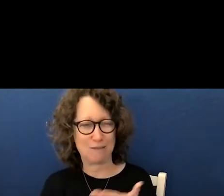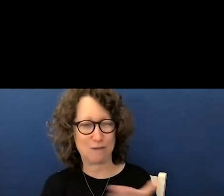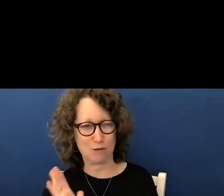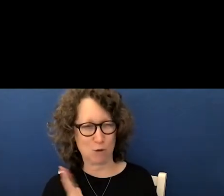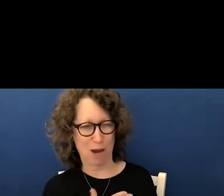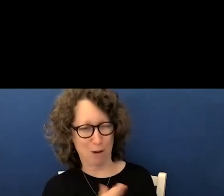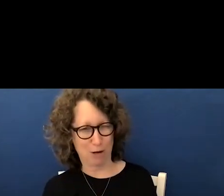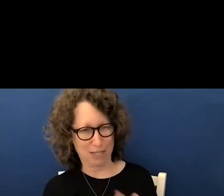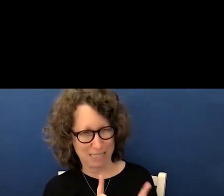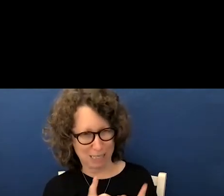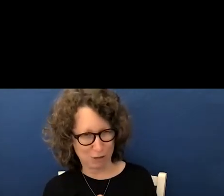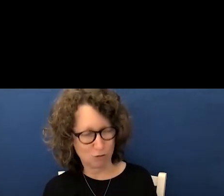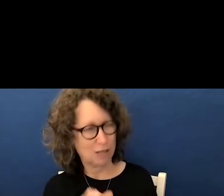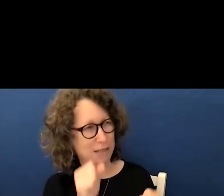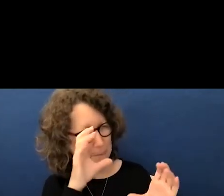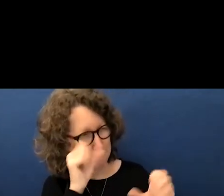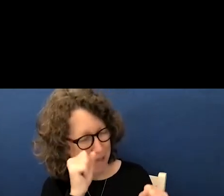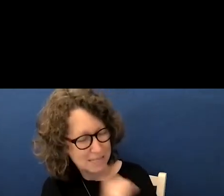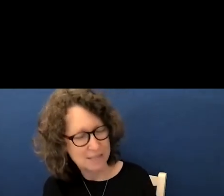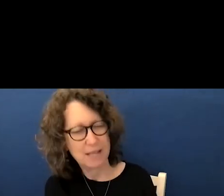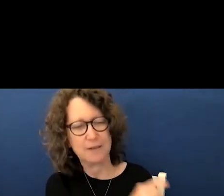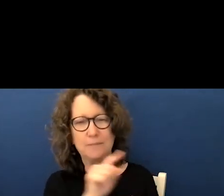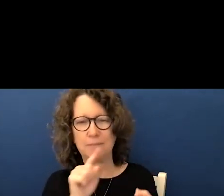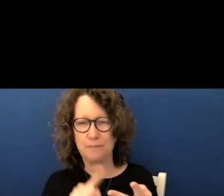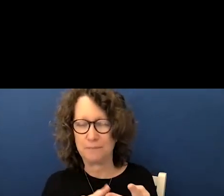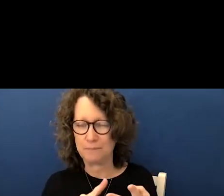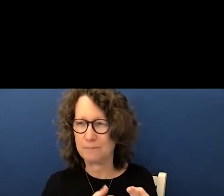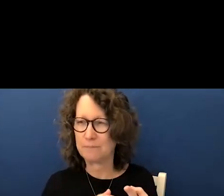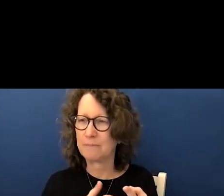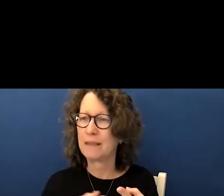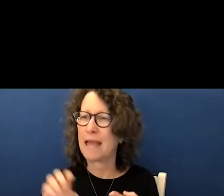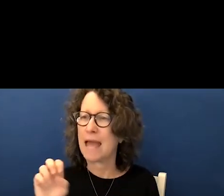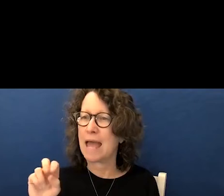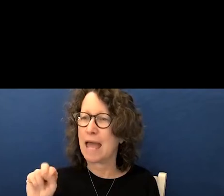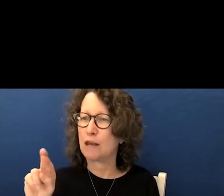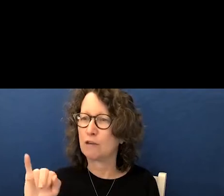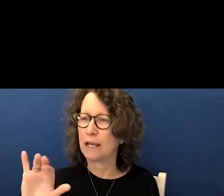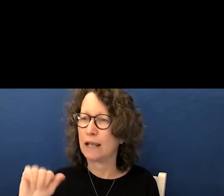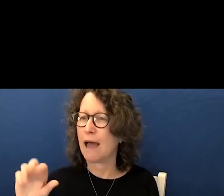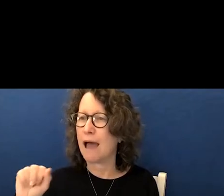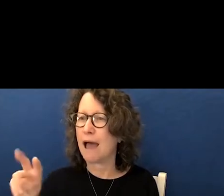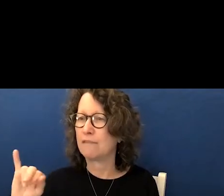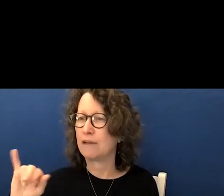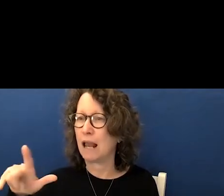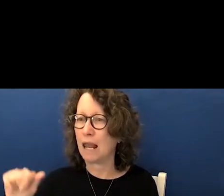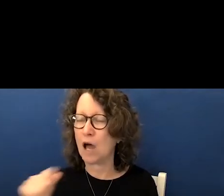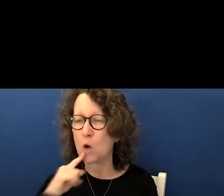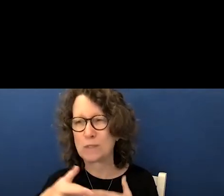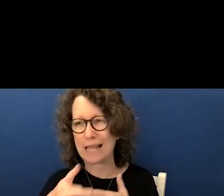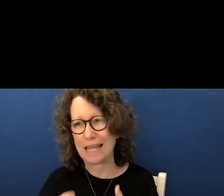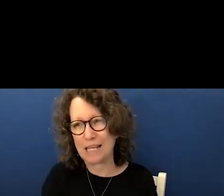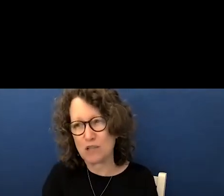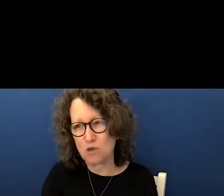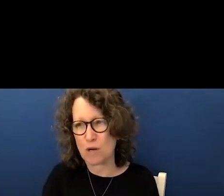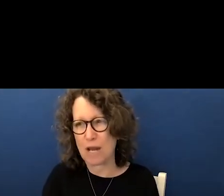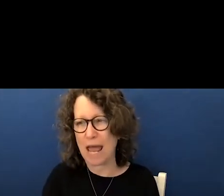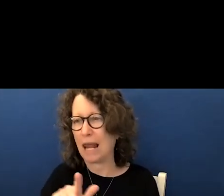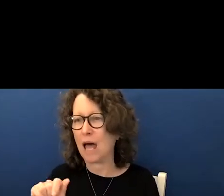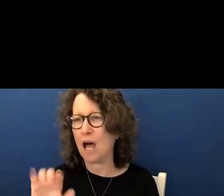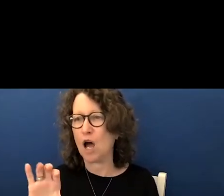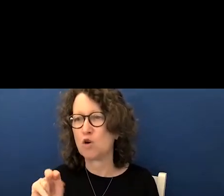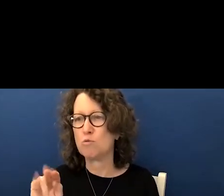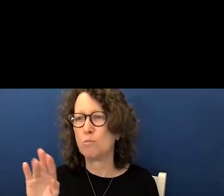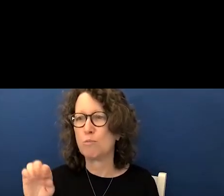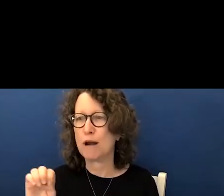to our district amazing we also have enrique avala who is the lead custodian at lucumbre junior high